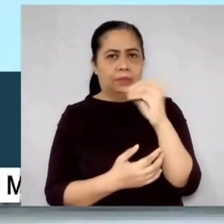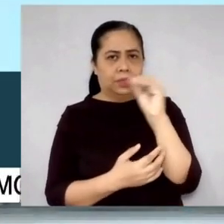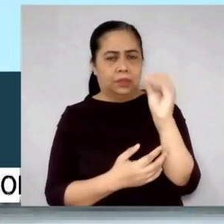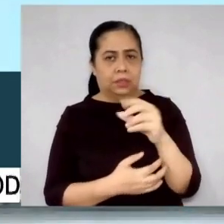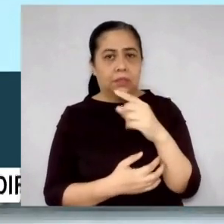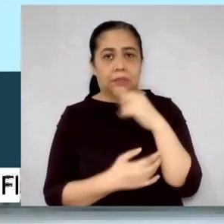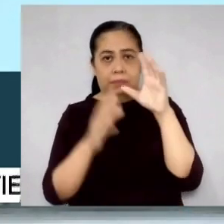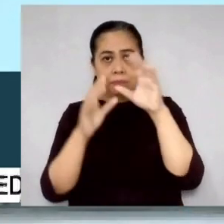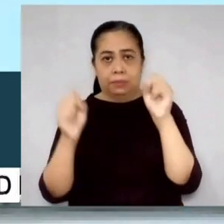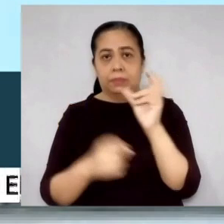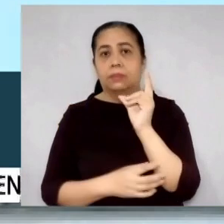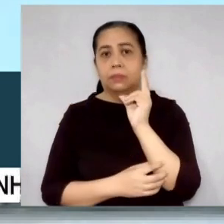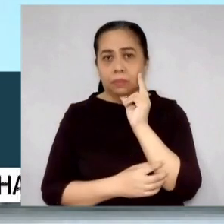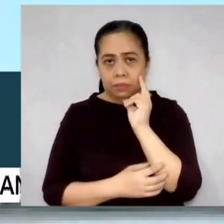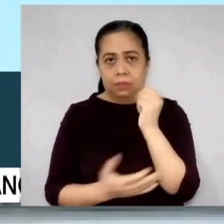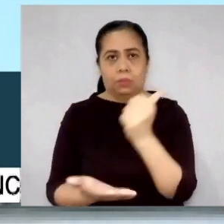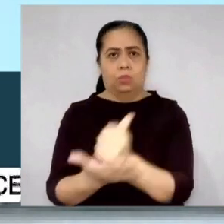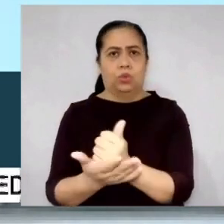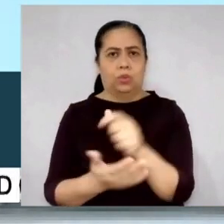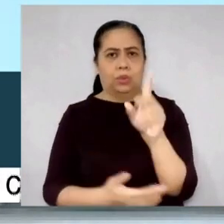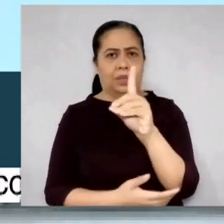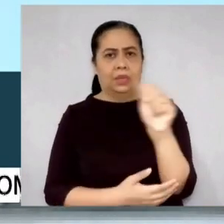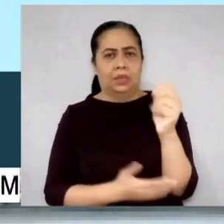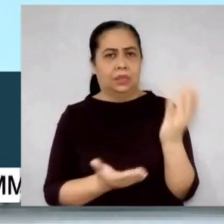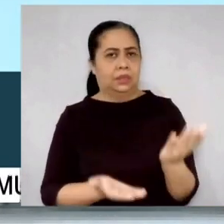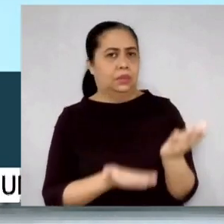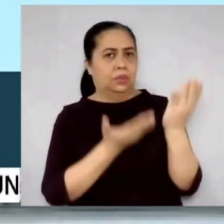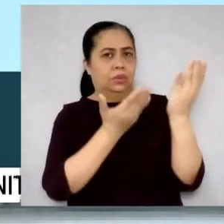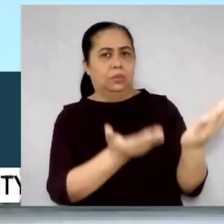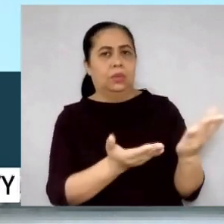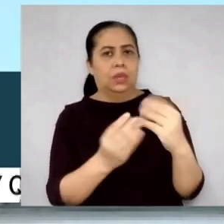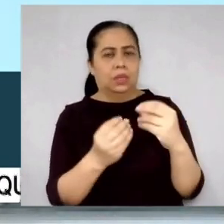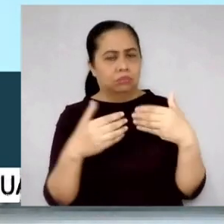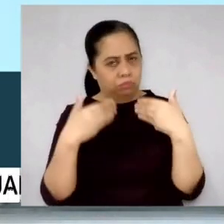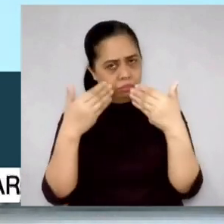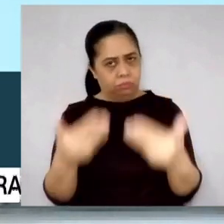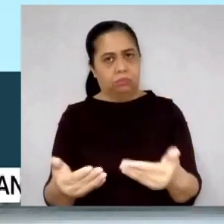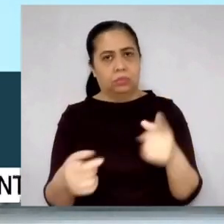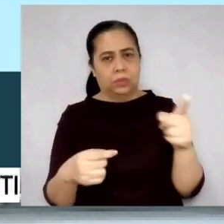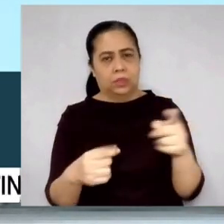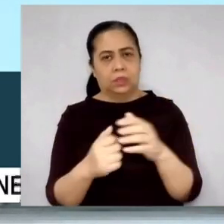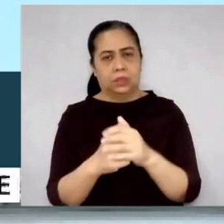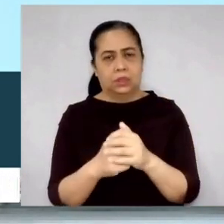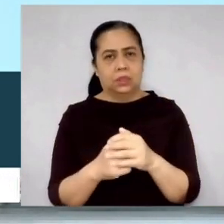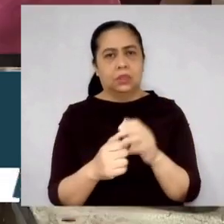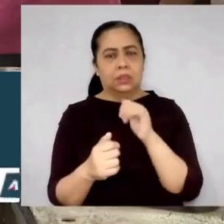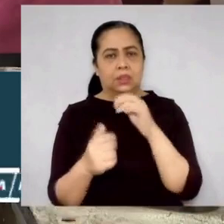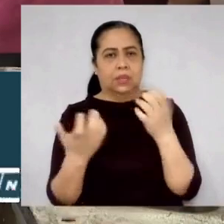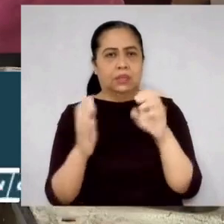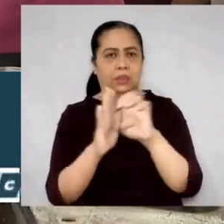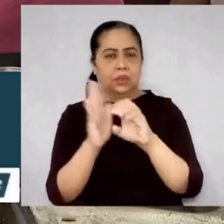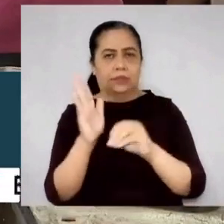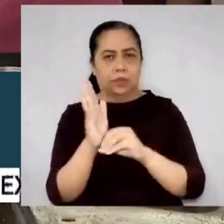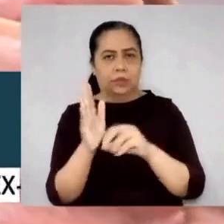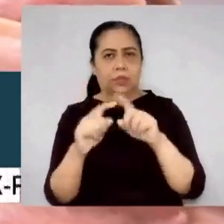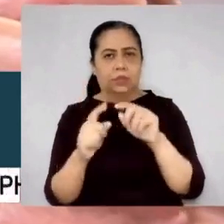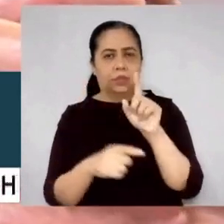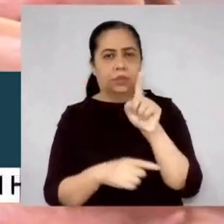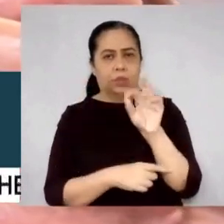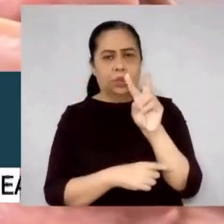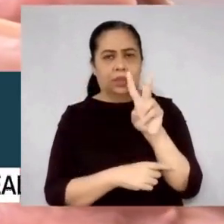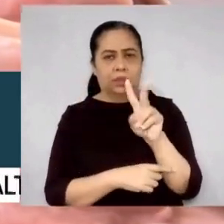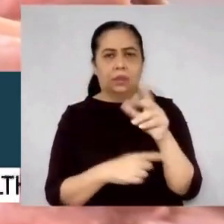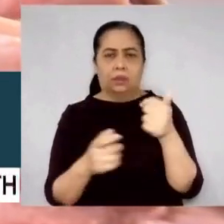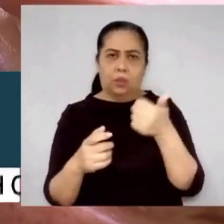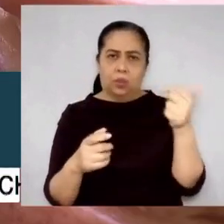Rodrigo Duterte approved the DA's recommendation and carried it in his signed Executive Order 128. That is aside from also